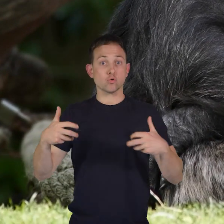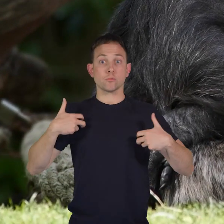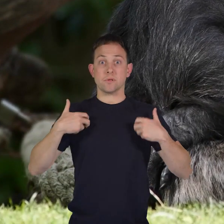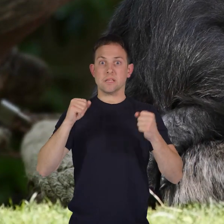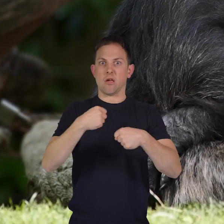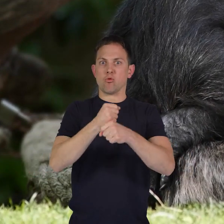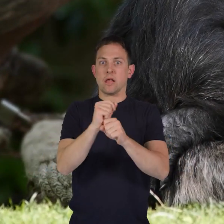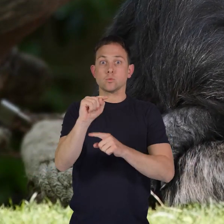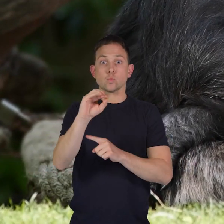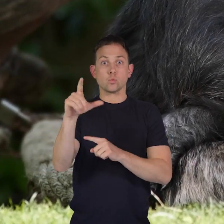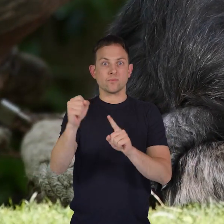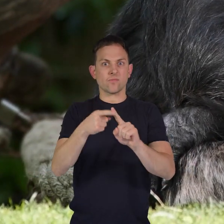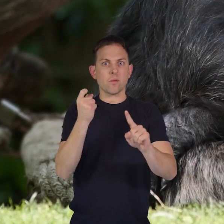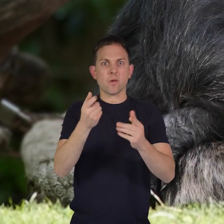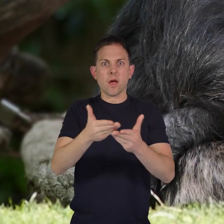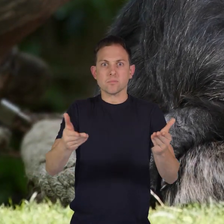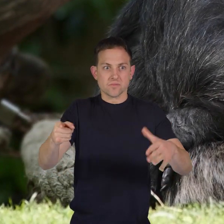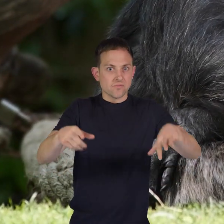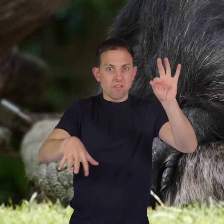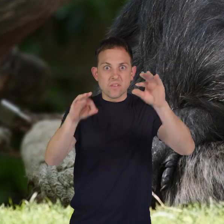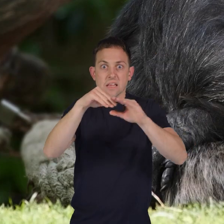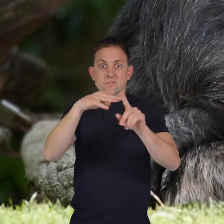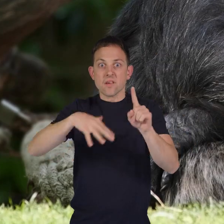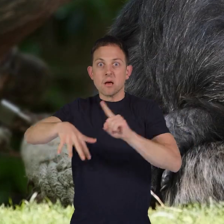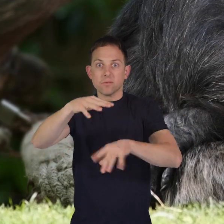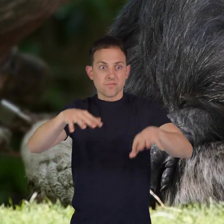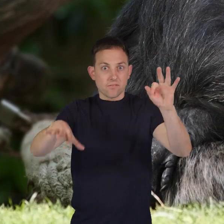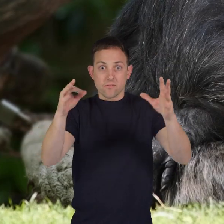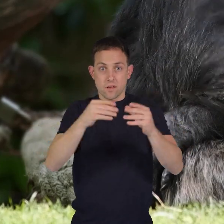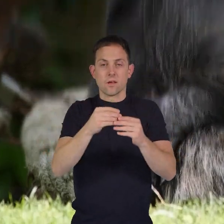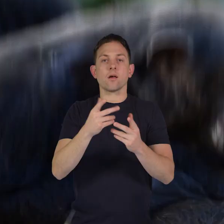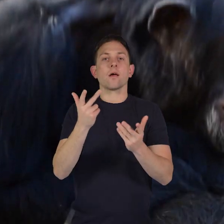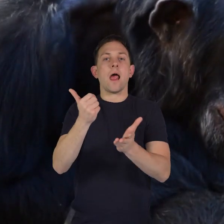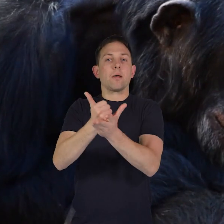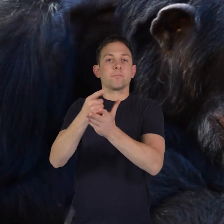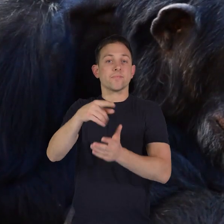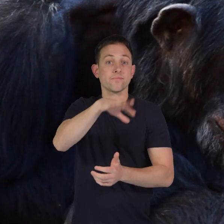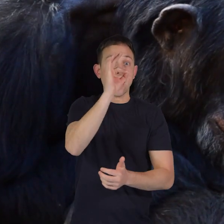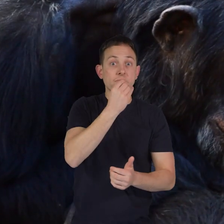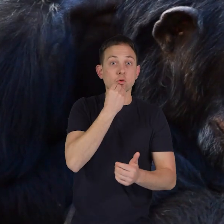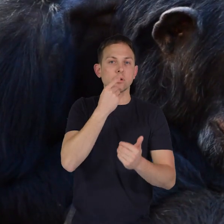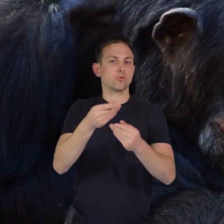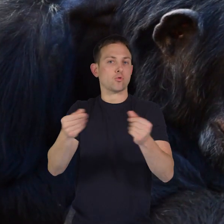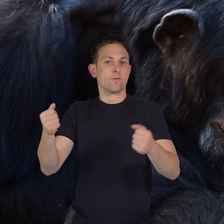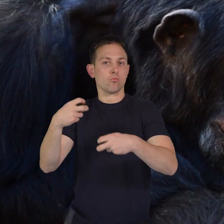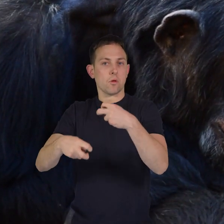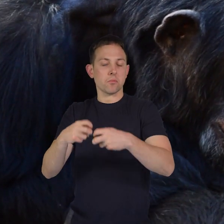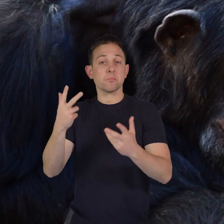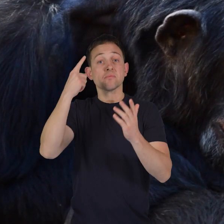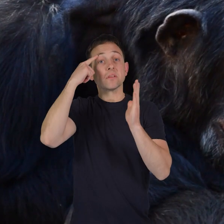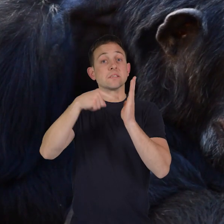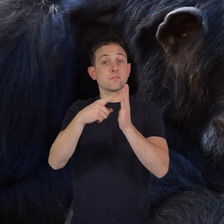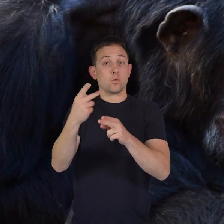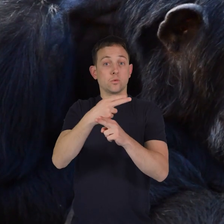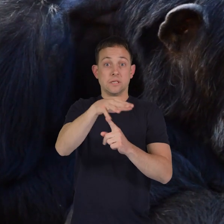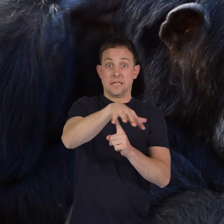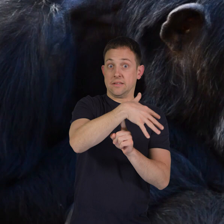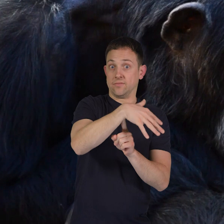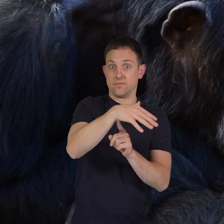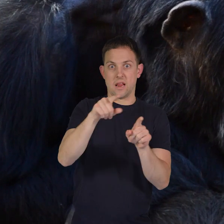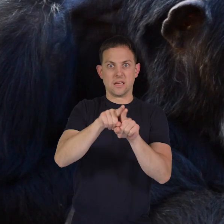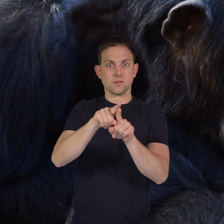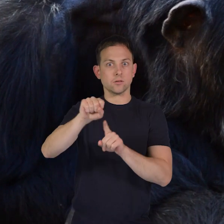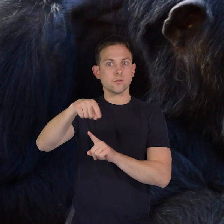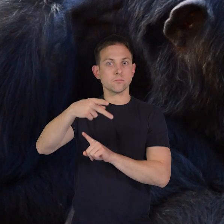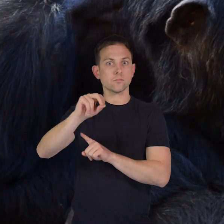objects they find in the environment to help them get food or solve problems for instance they might use leaves as sponges to